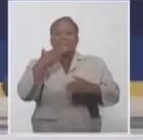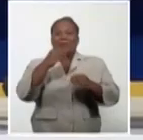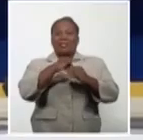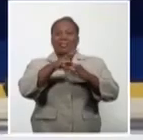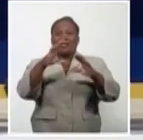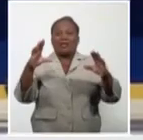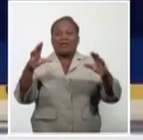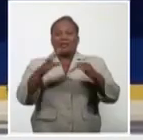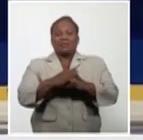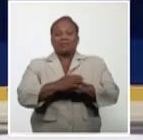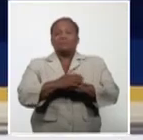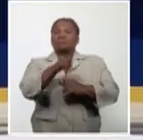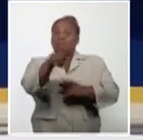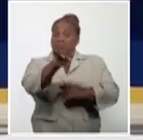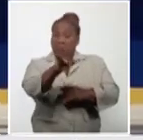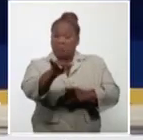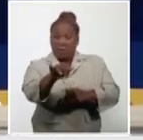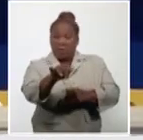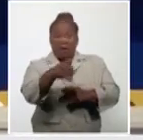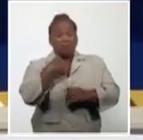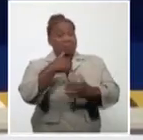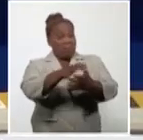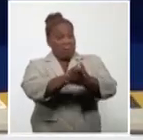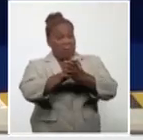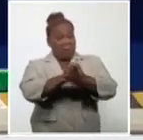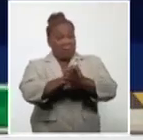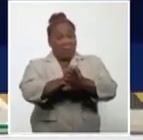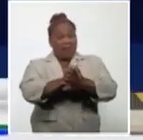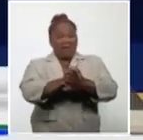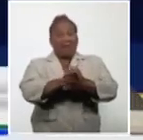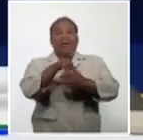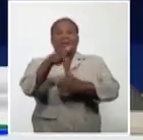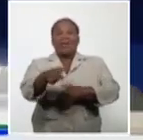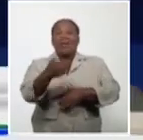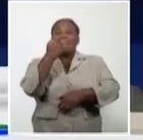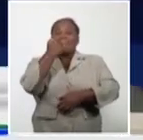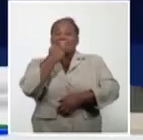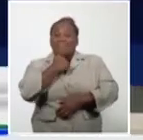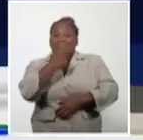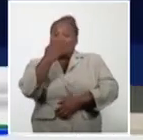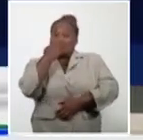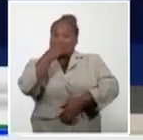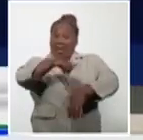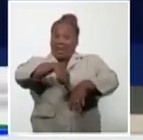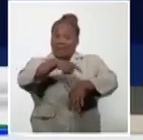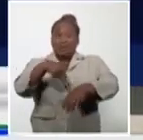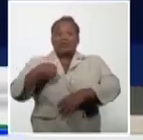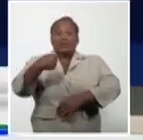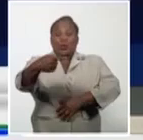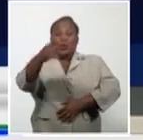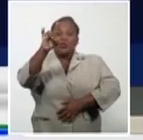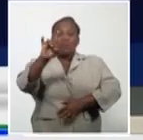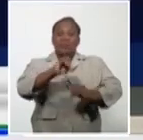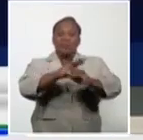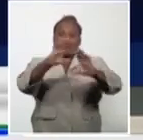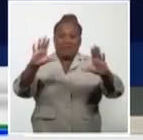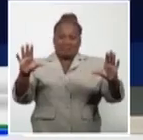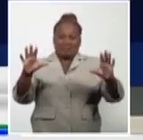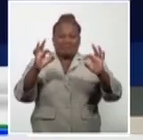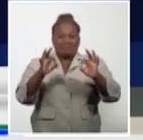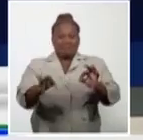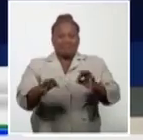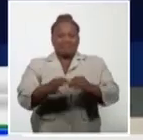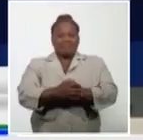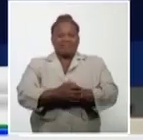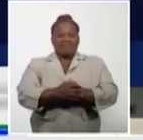Good morning to you and to those of you who accompanied us a little earlier starting today every day at 9 a